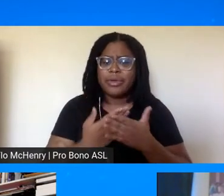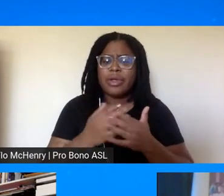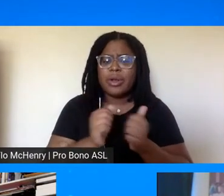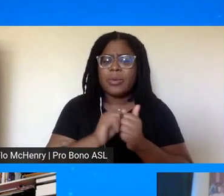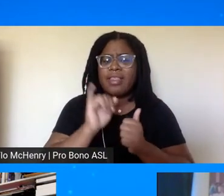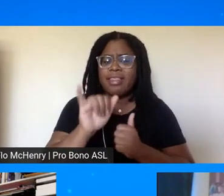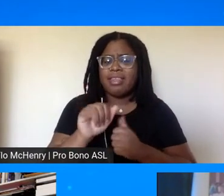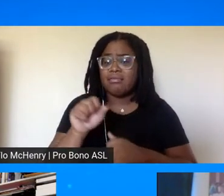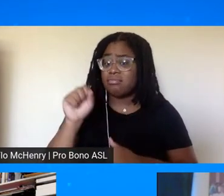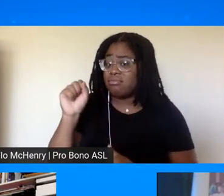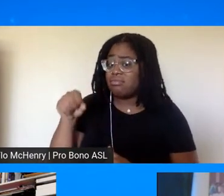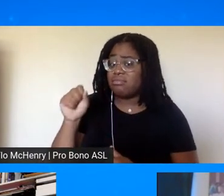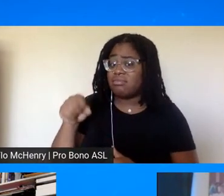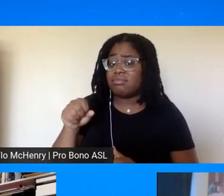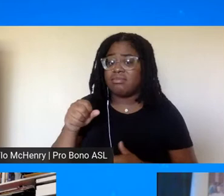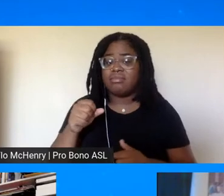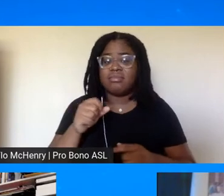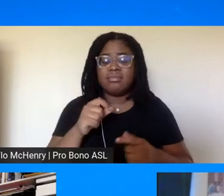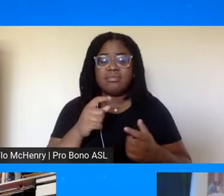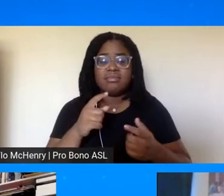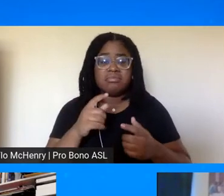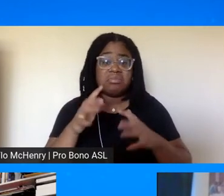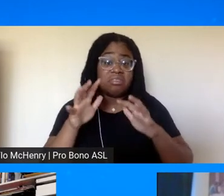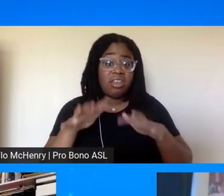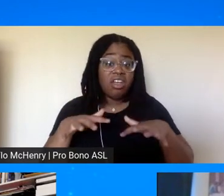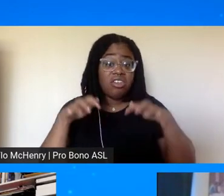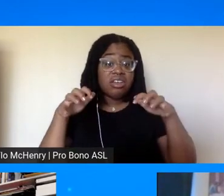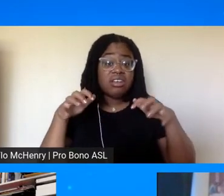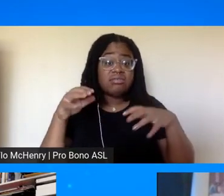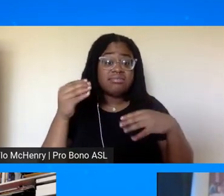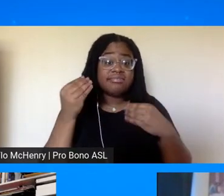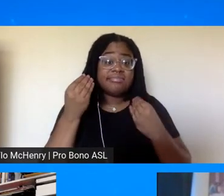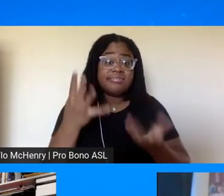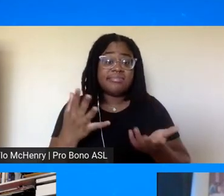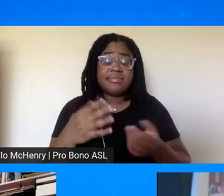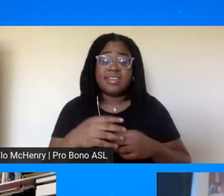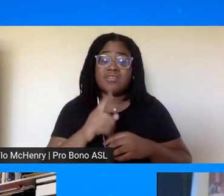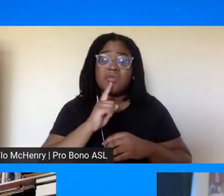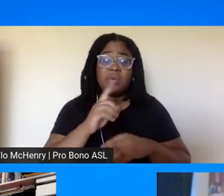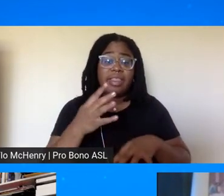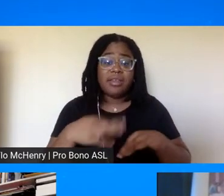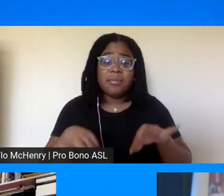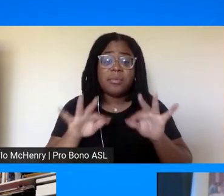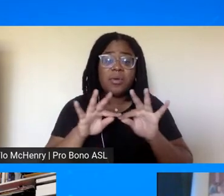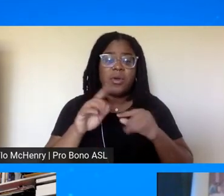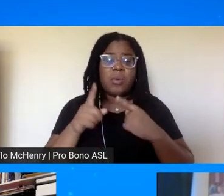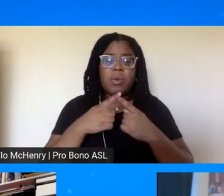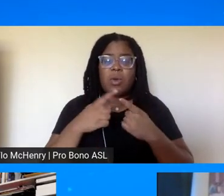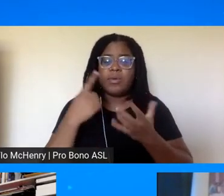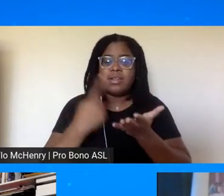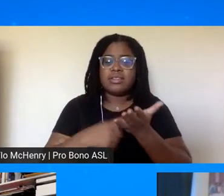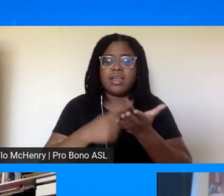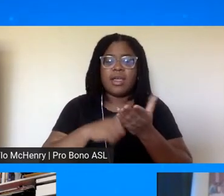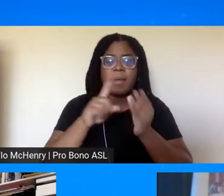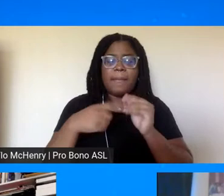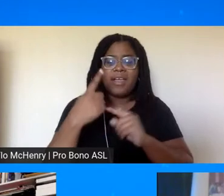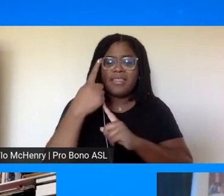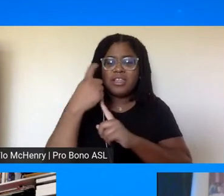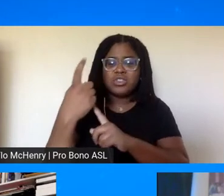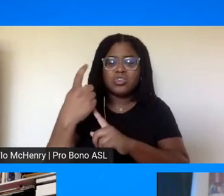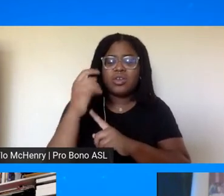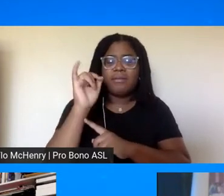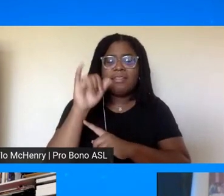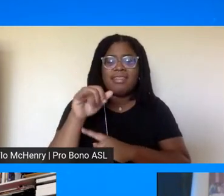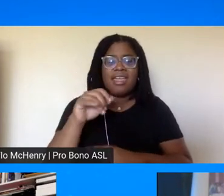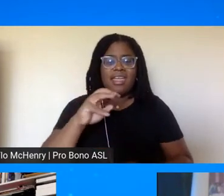but education to to the audience because it's so significant when we talk about this dream that dr king